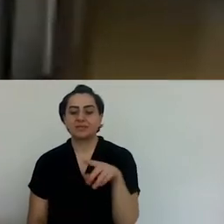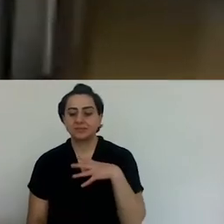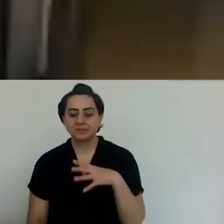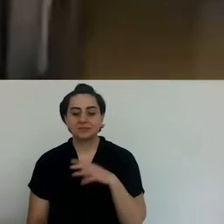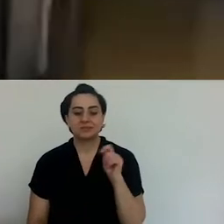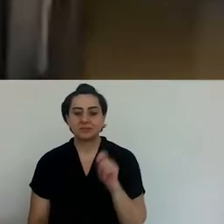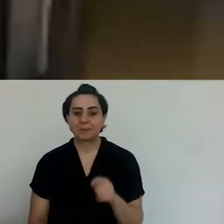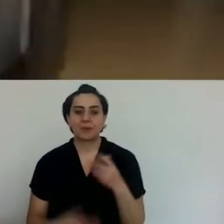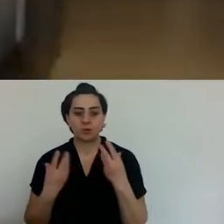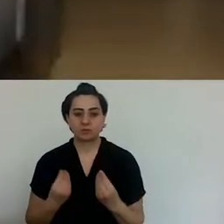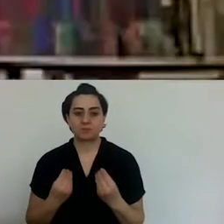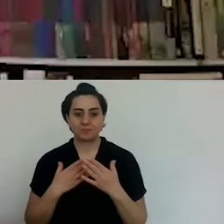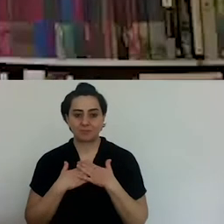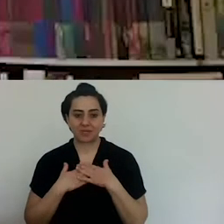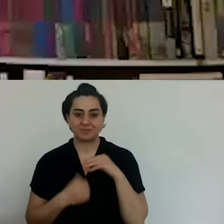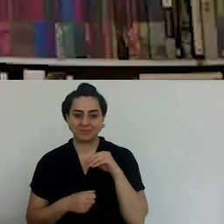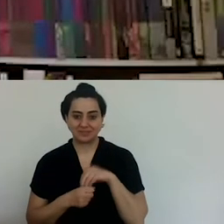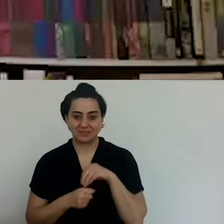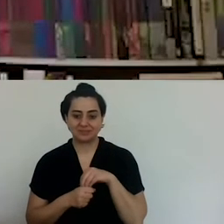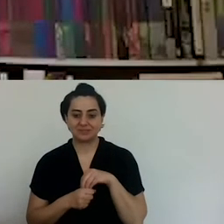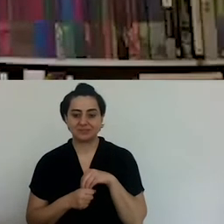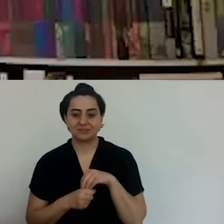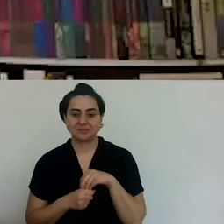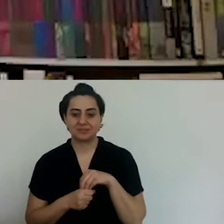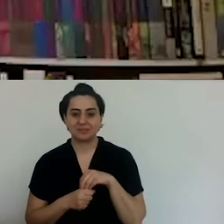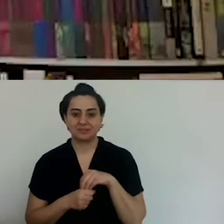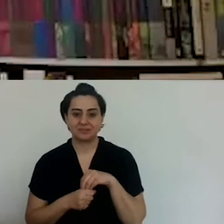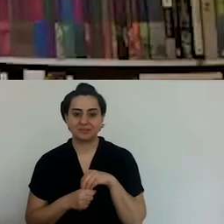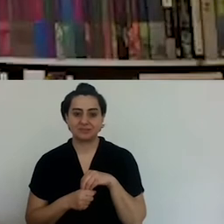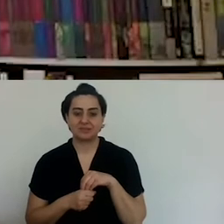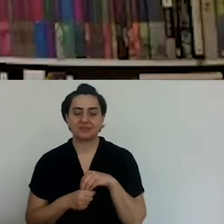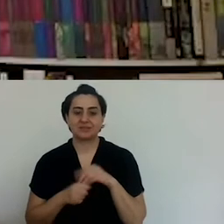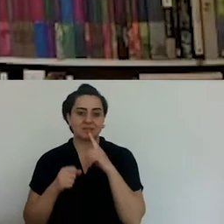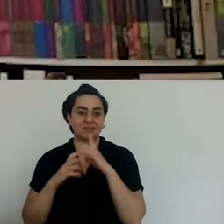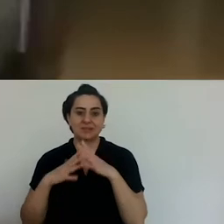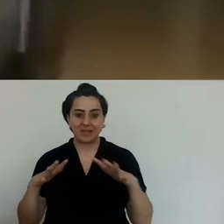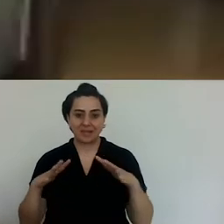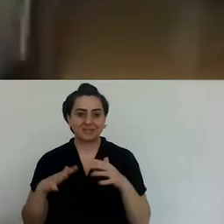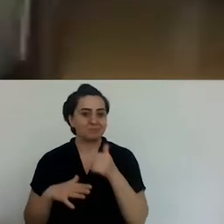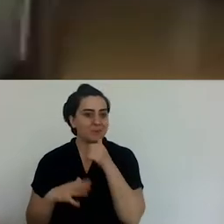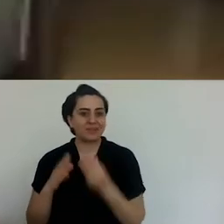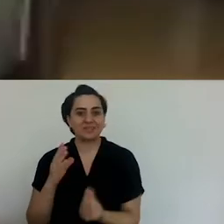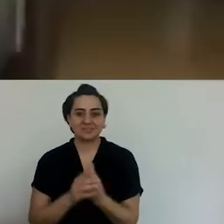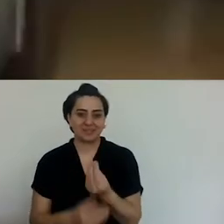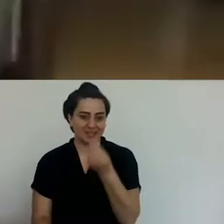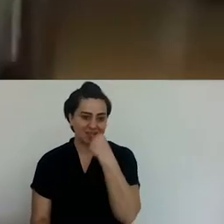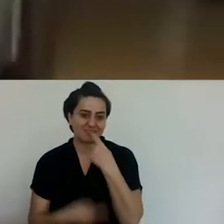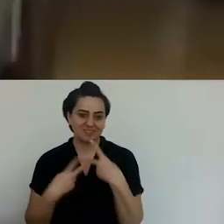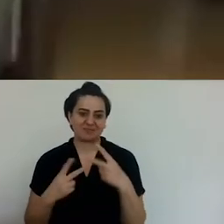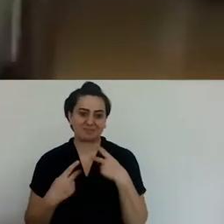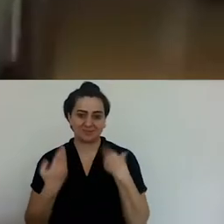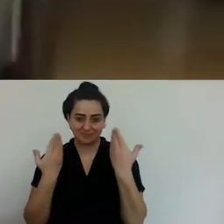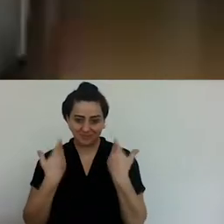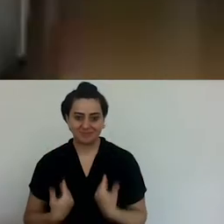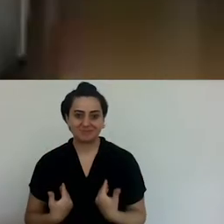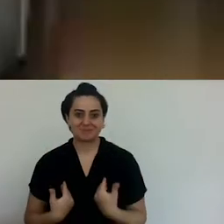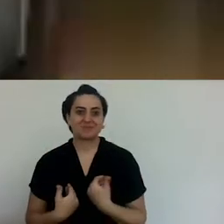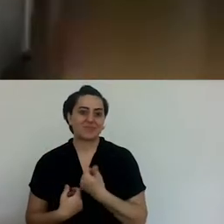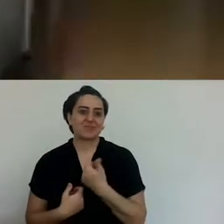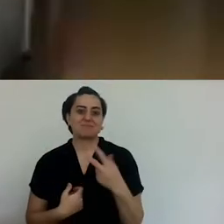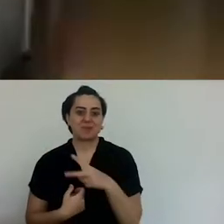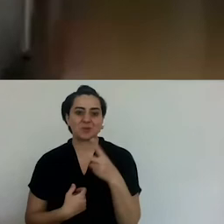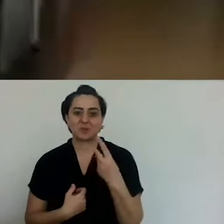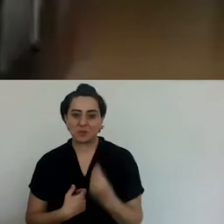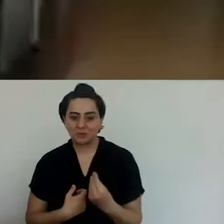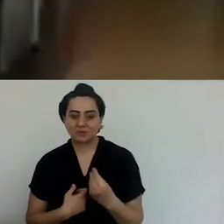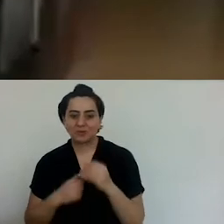but we could do the same with Bonito. And there's a